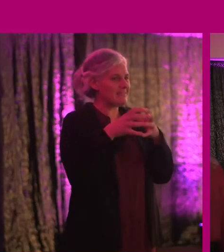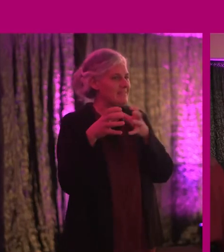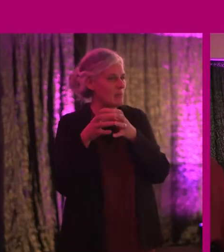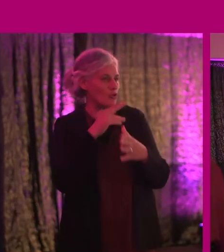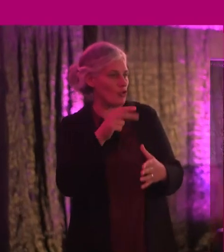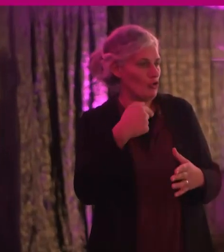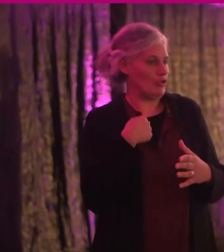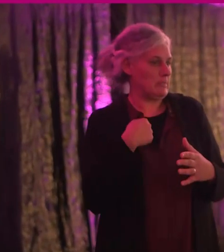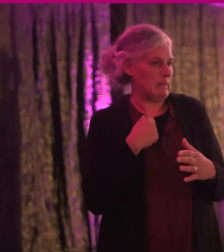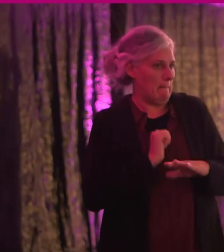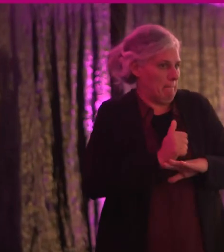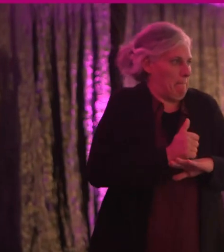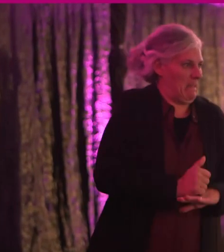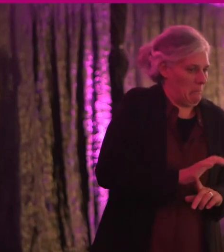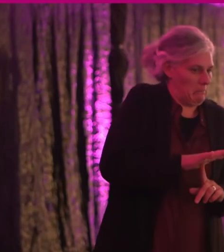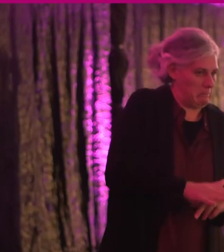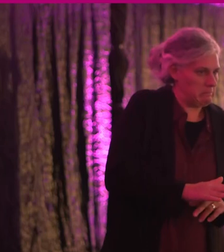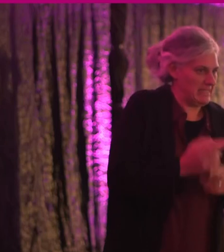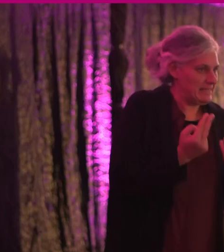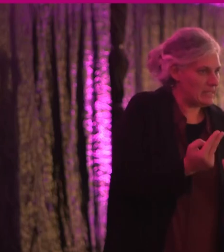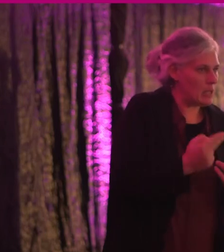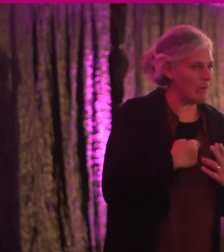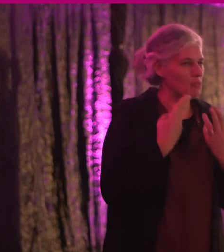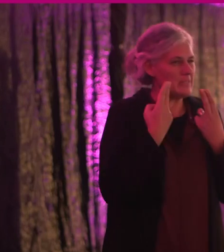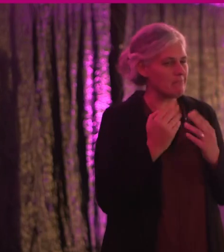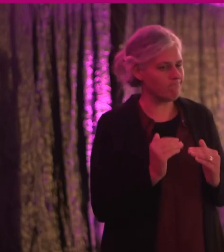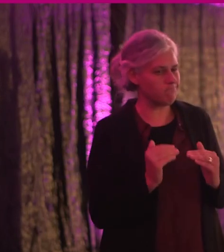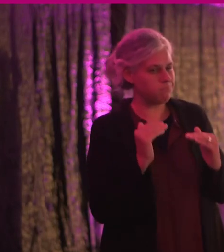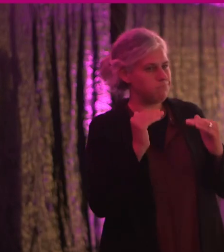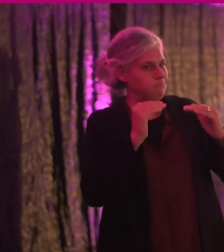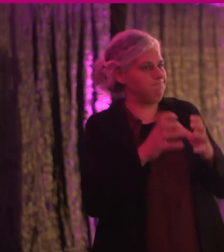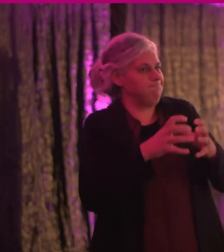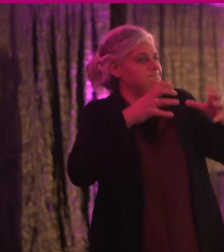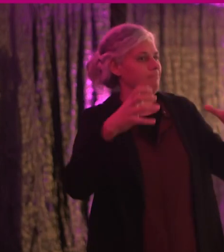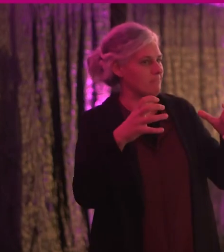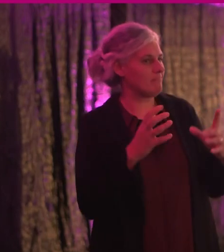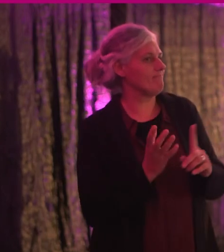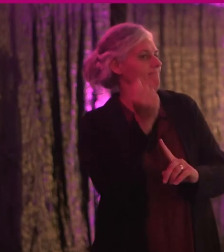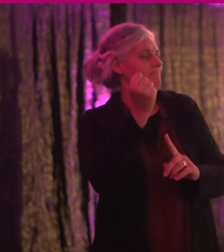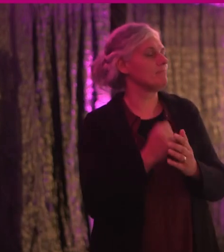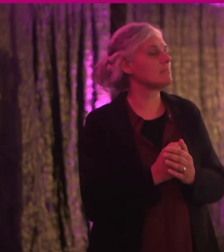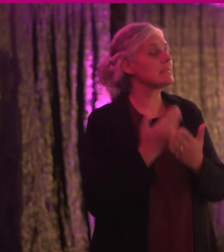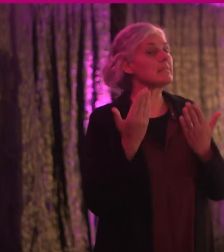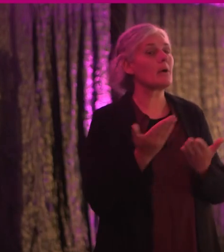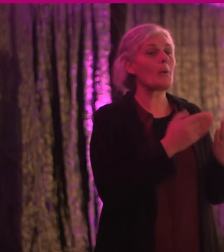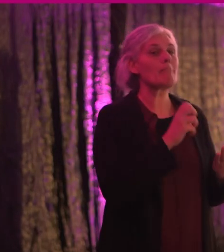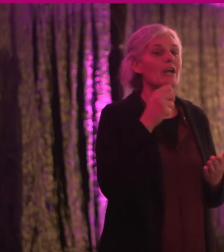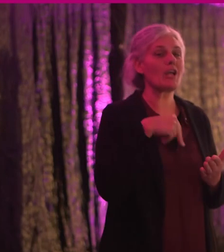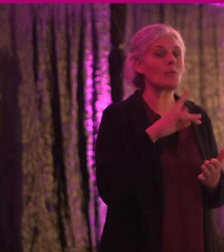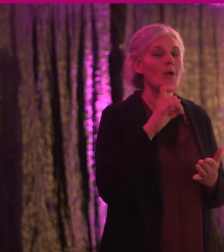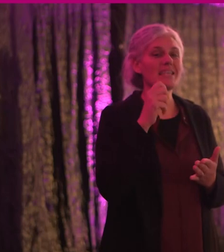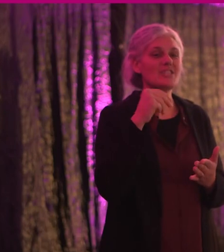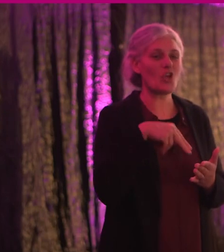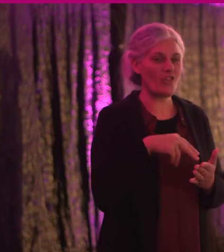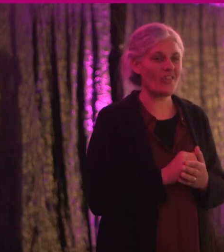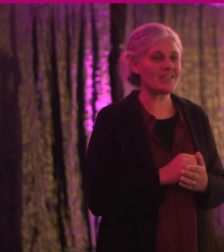not just meet minimum requirements but really strive to exceed them. So now I'm going to hand over to Marianne Wilkinson, who